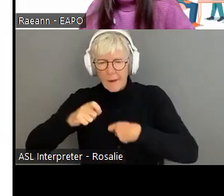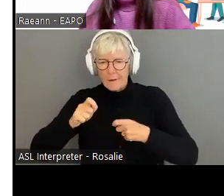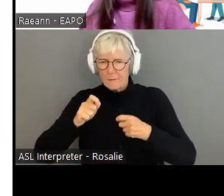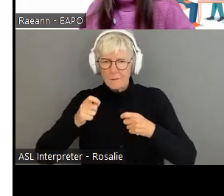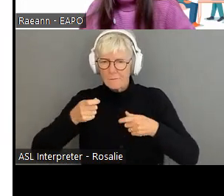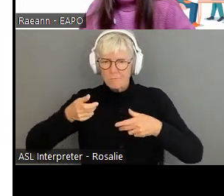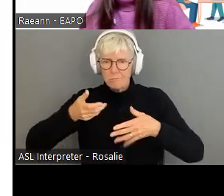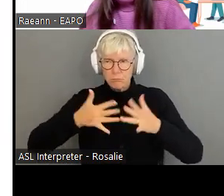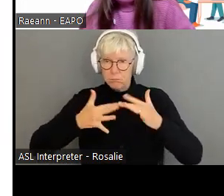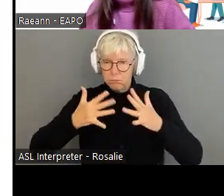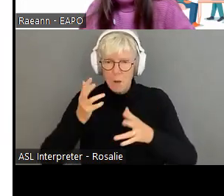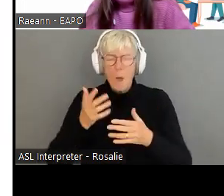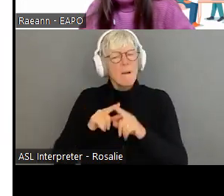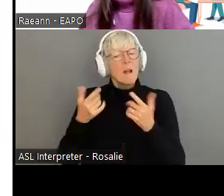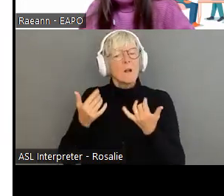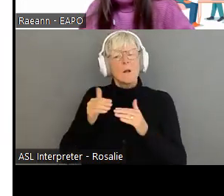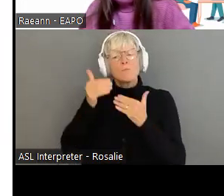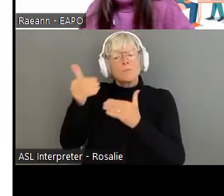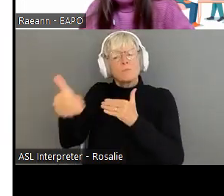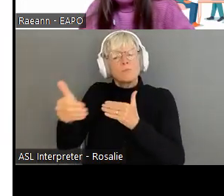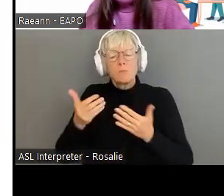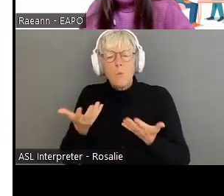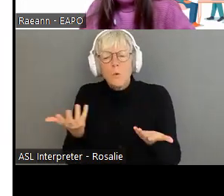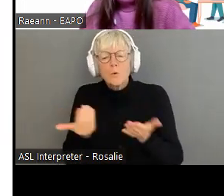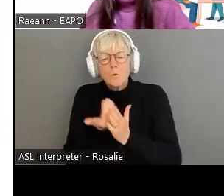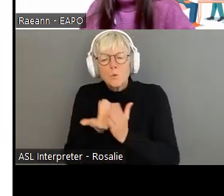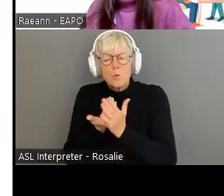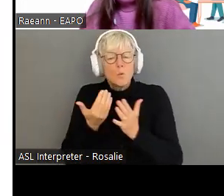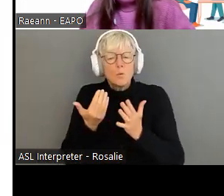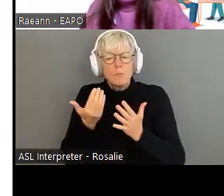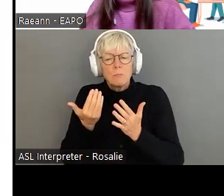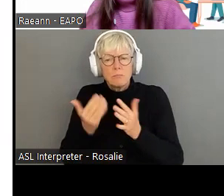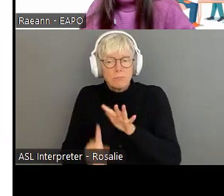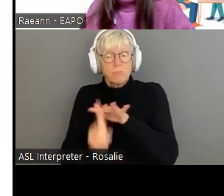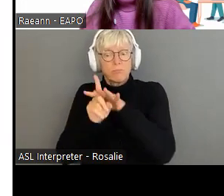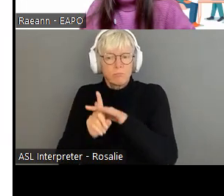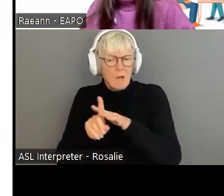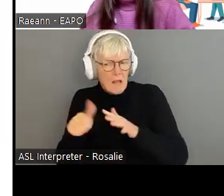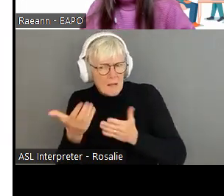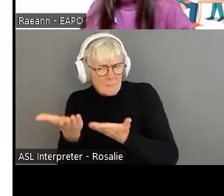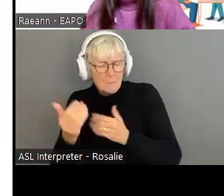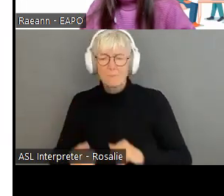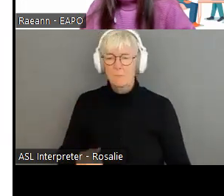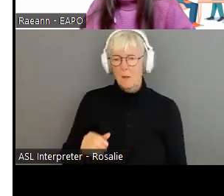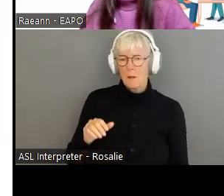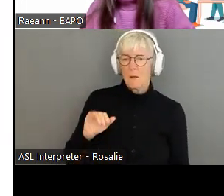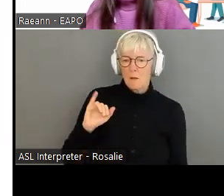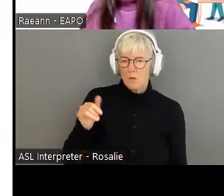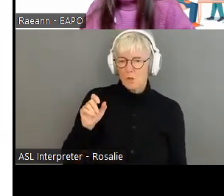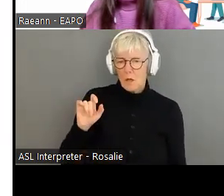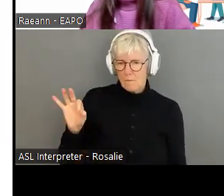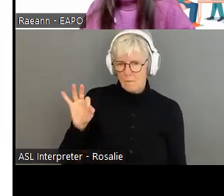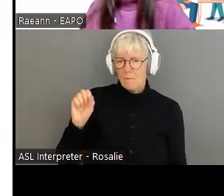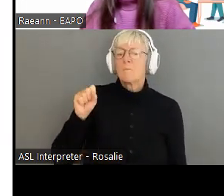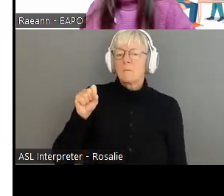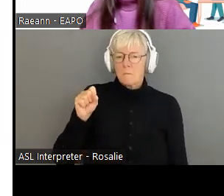we should be, you know, looking out for that you're seeing right now as a trend? Yeah. And I honestly, I can, I can talk about,